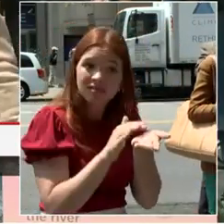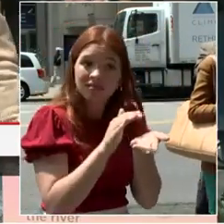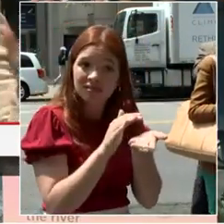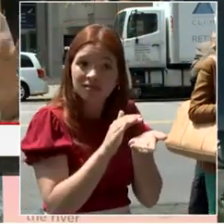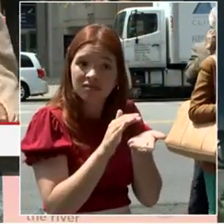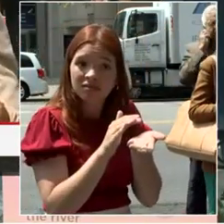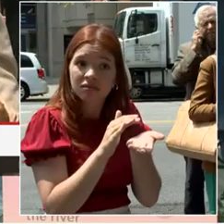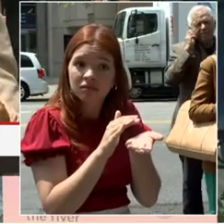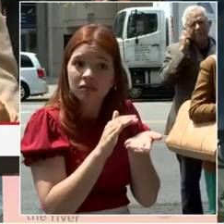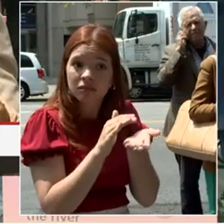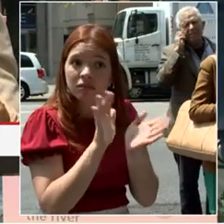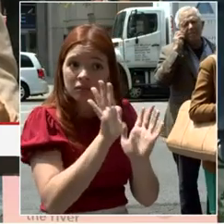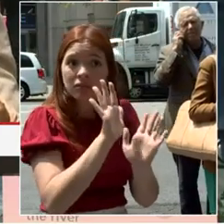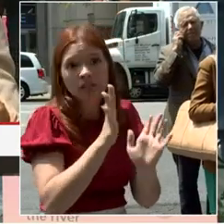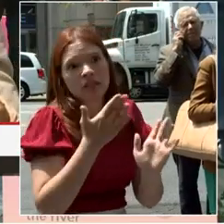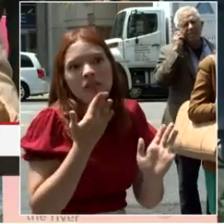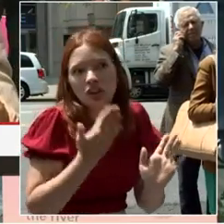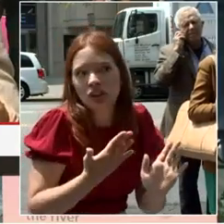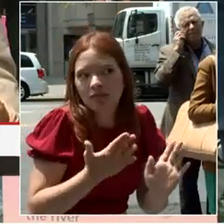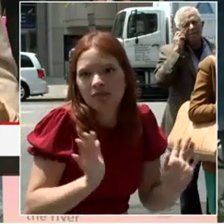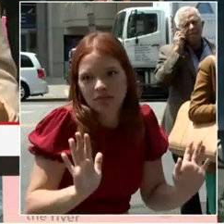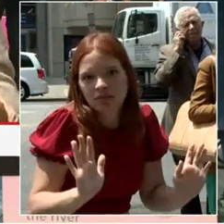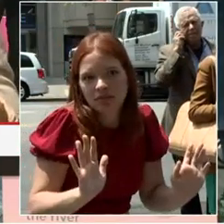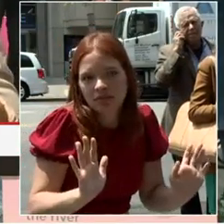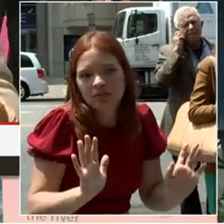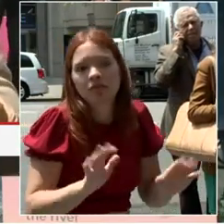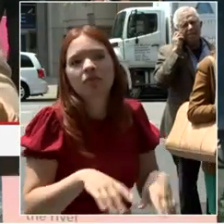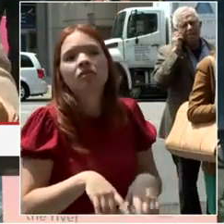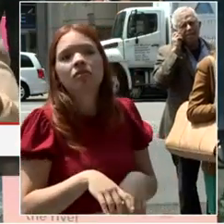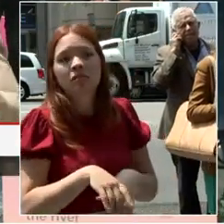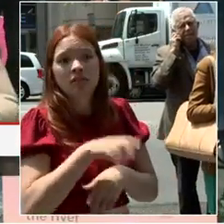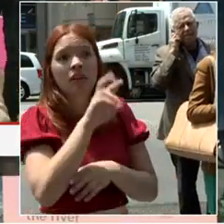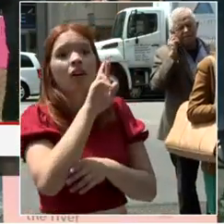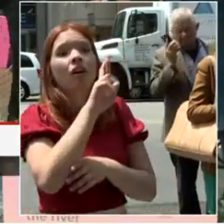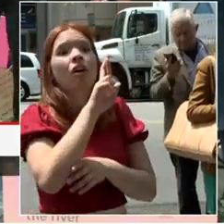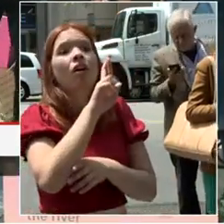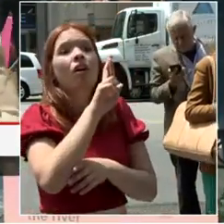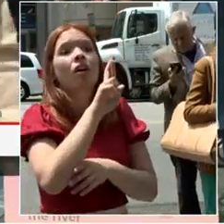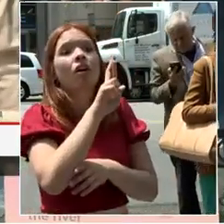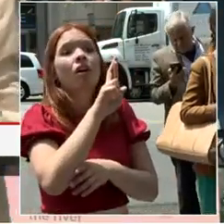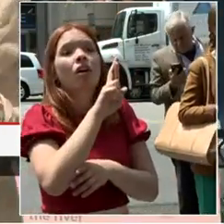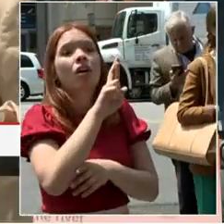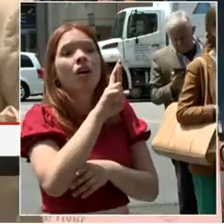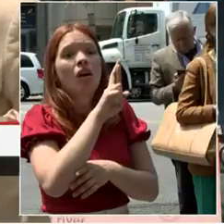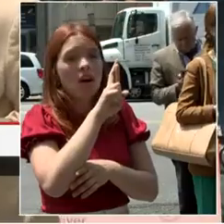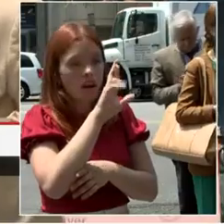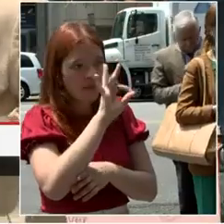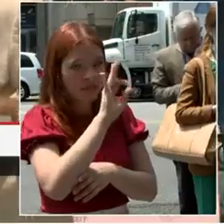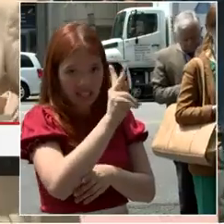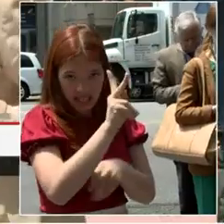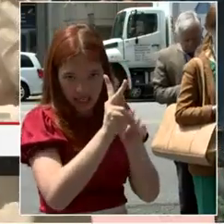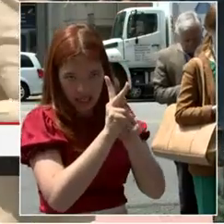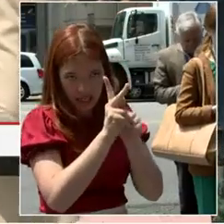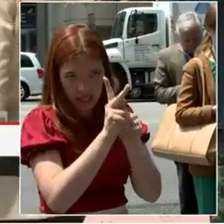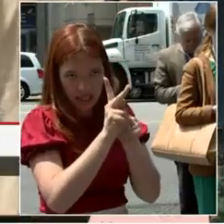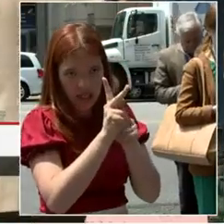have a great opportunity. You've heard Councilmember McDuffie. Why don't I ask the Councilmember to address your question?